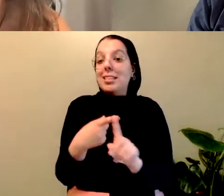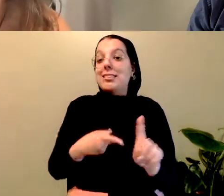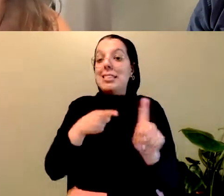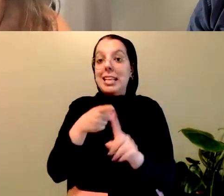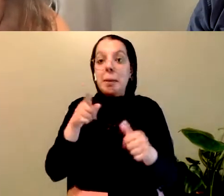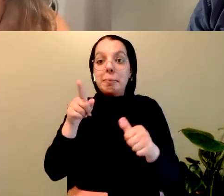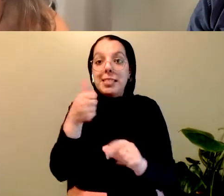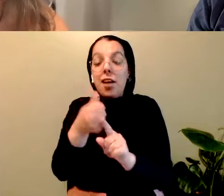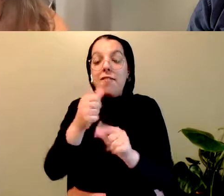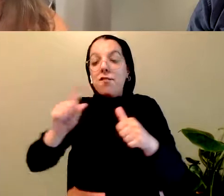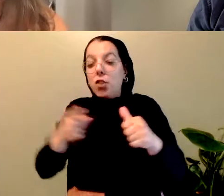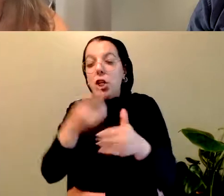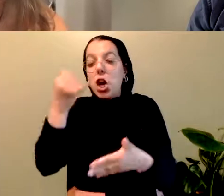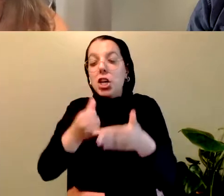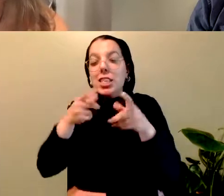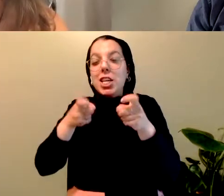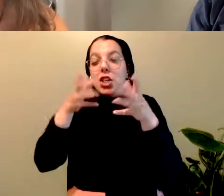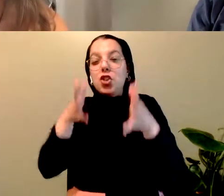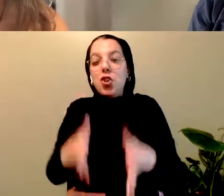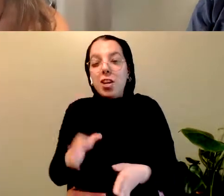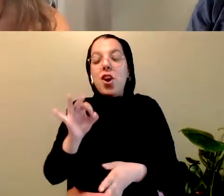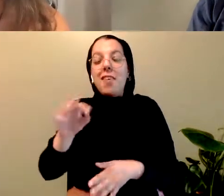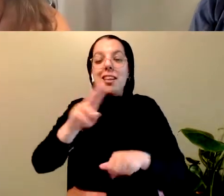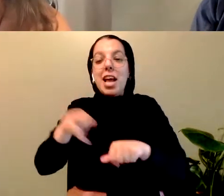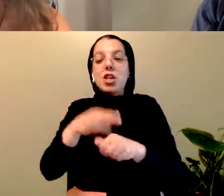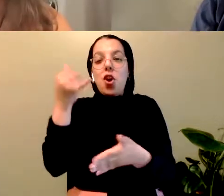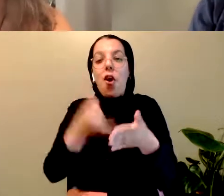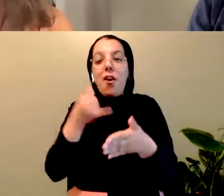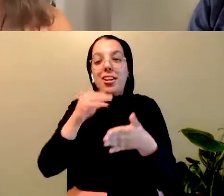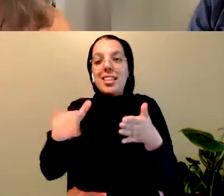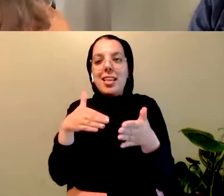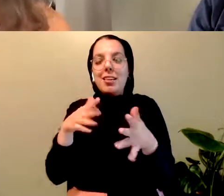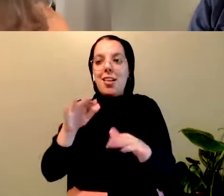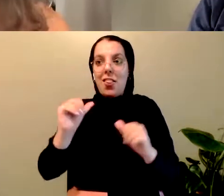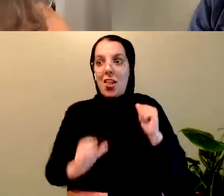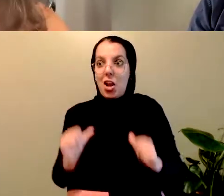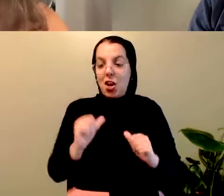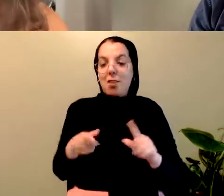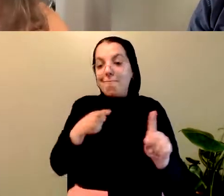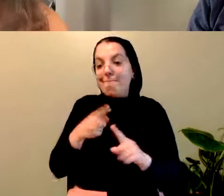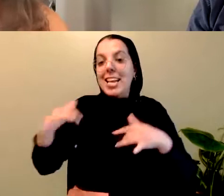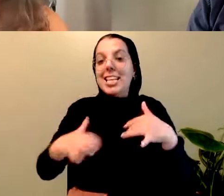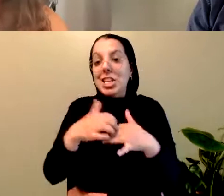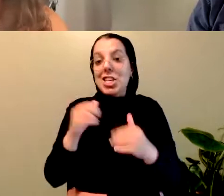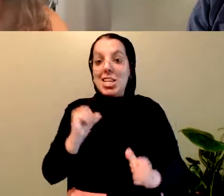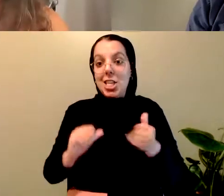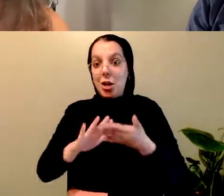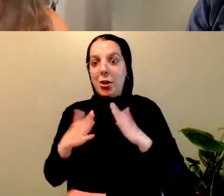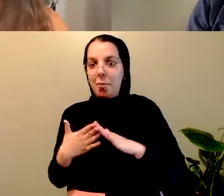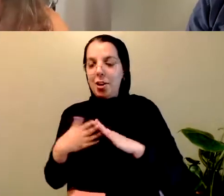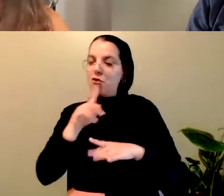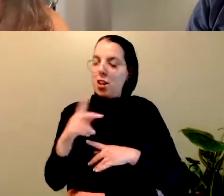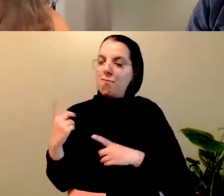Artistic Director of the National Arts Centre's Indigenous Theatre has been a gift to the Indigenous theatre community as well as the rest of the